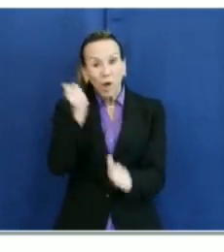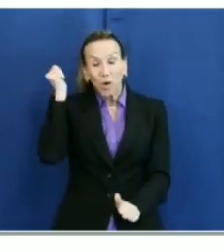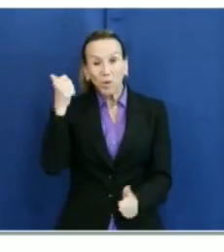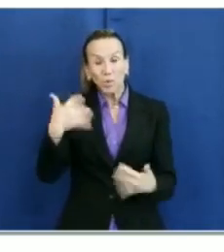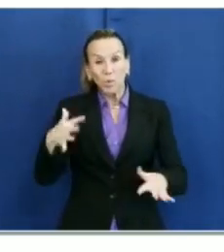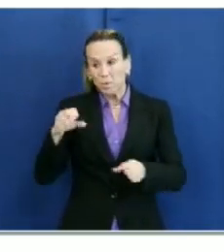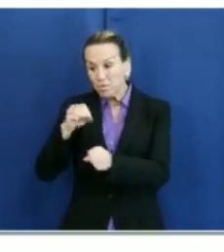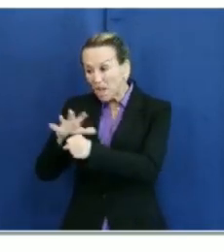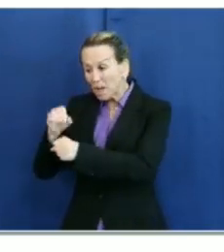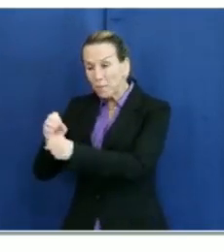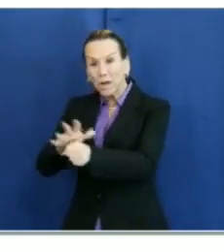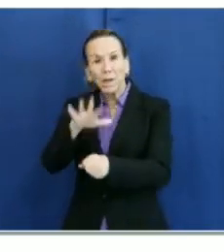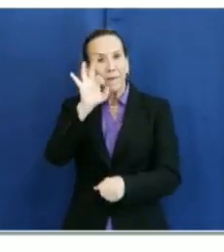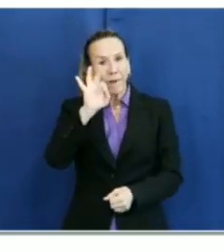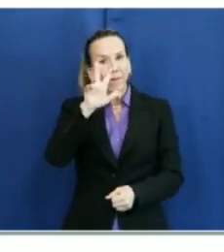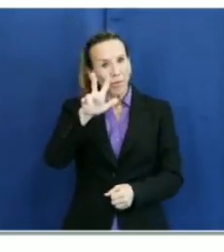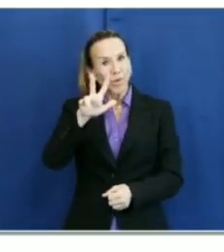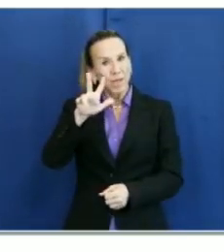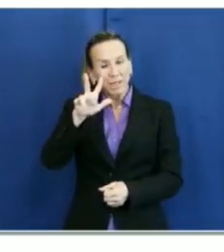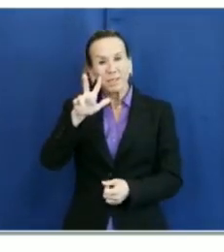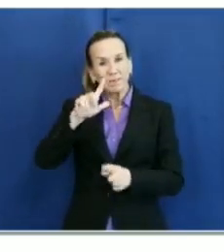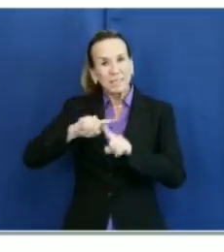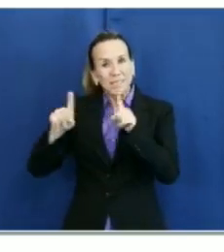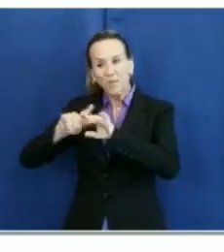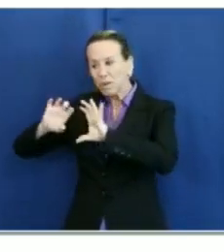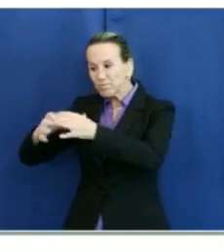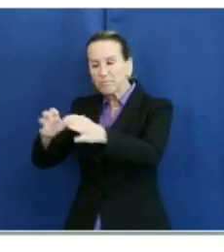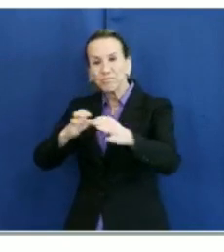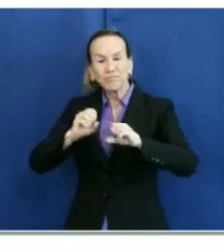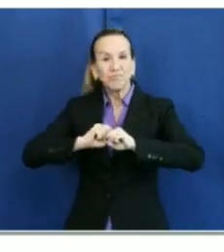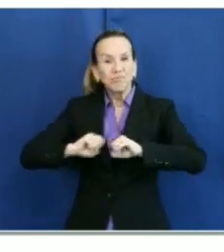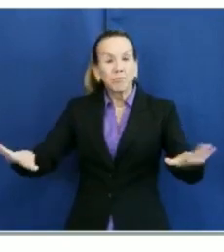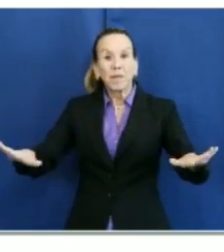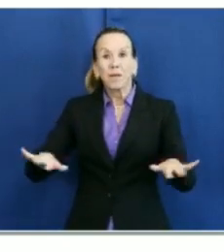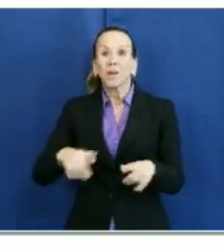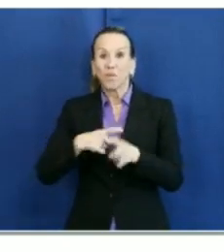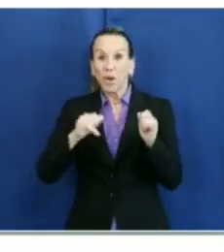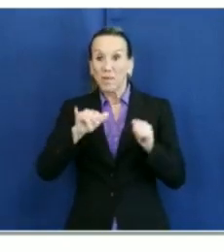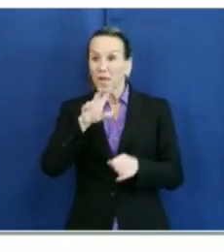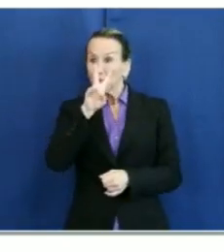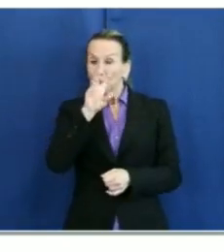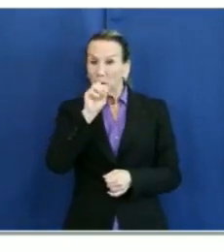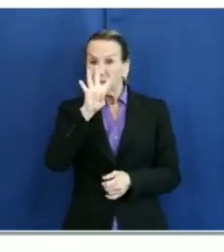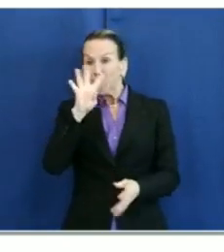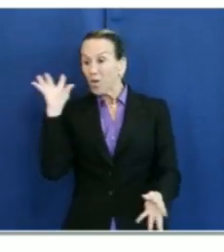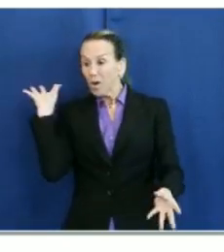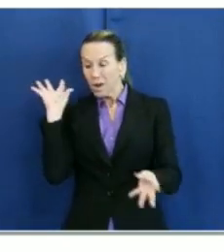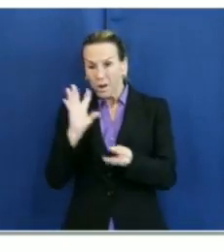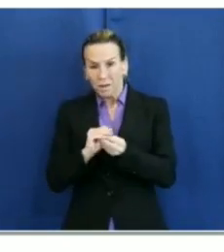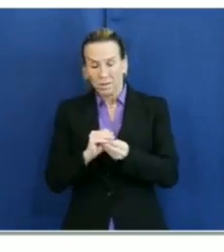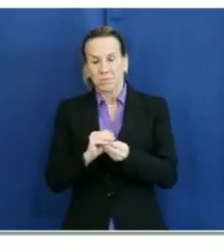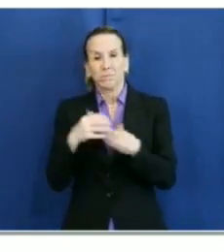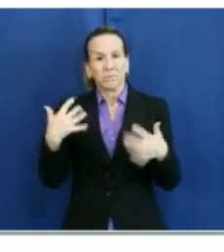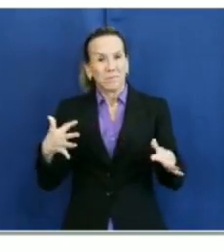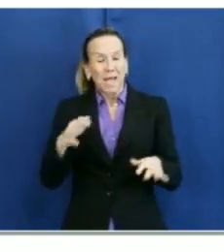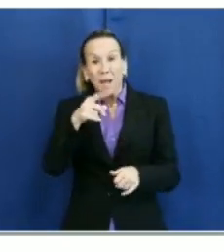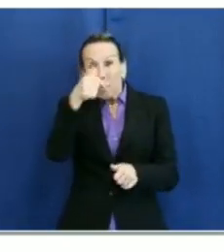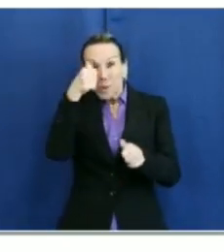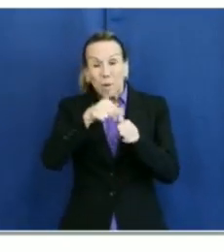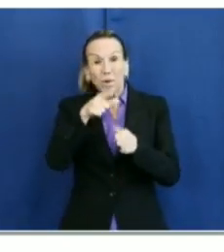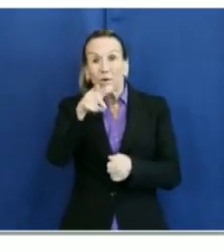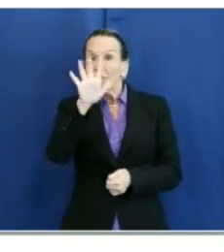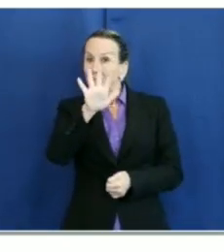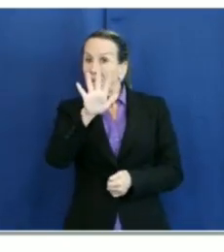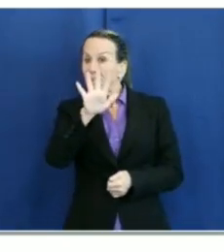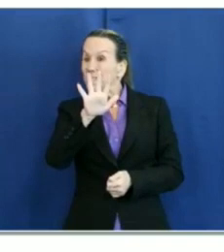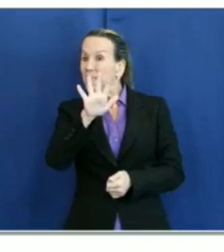outbreaks of the 204 community outbreaks, and keep in mind only 57 of